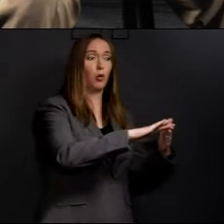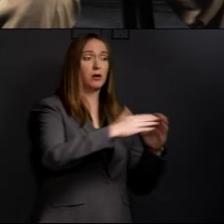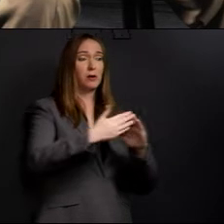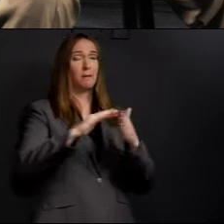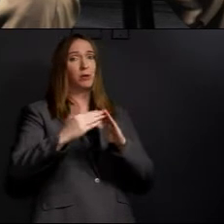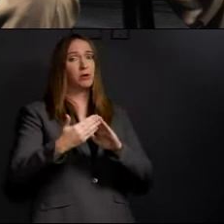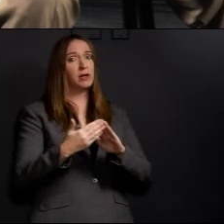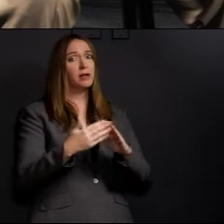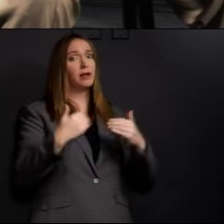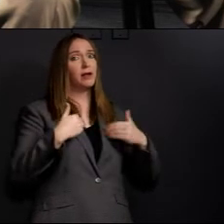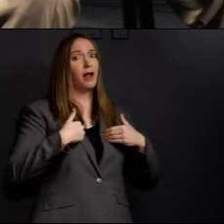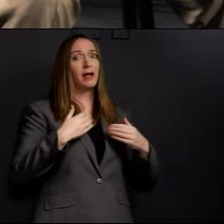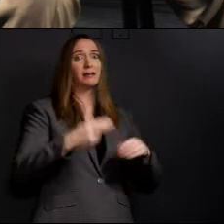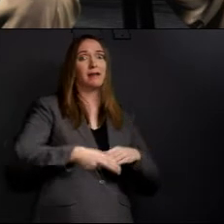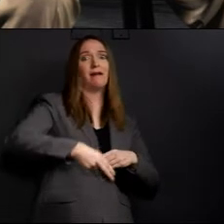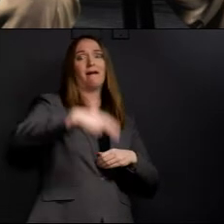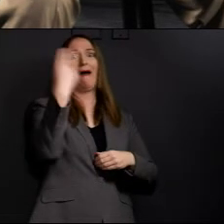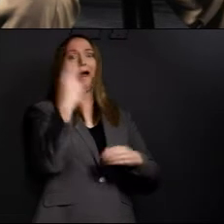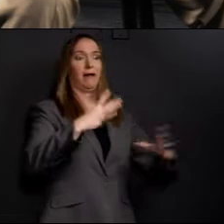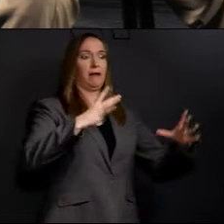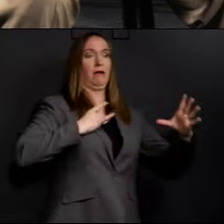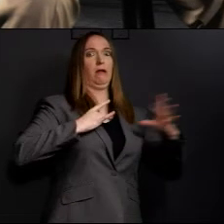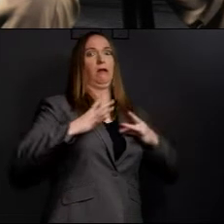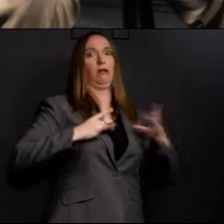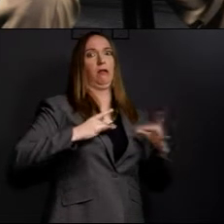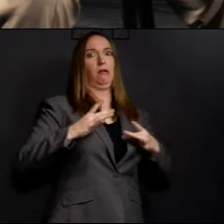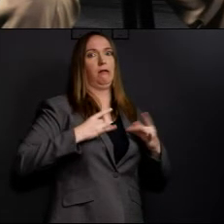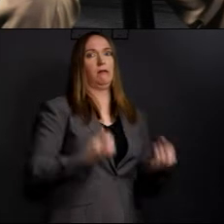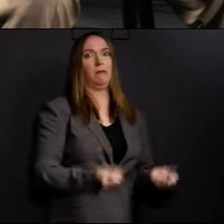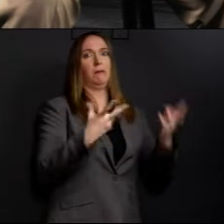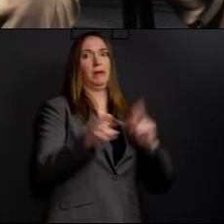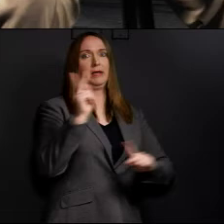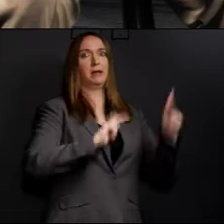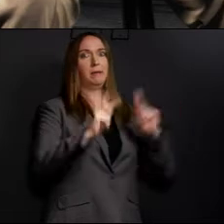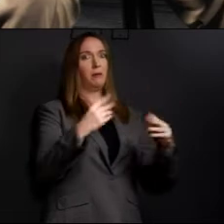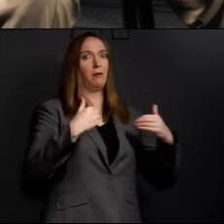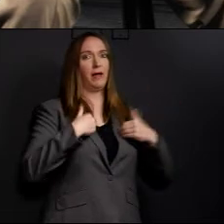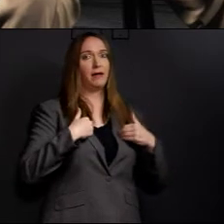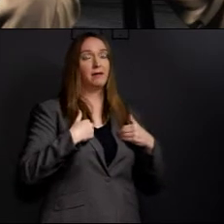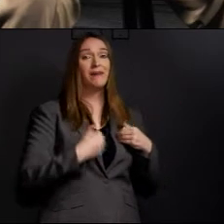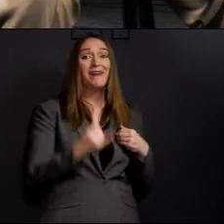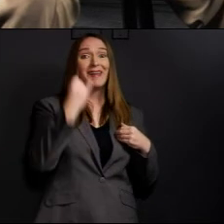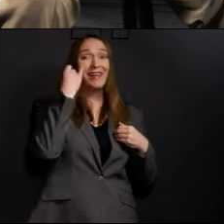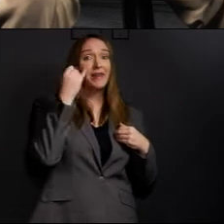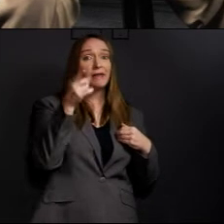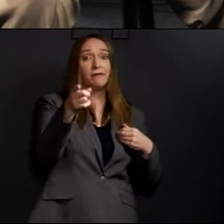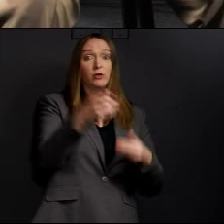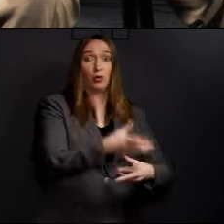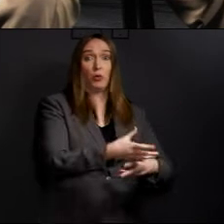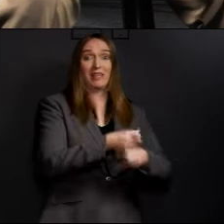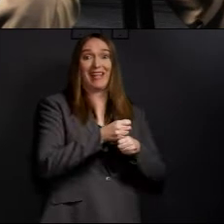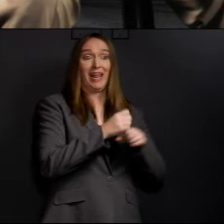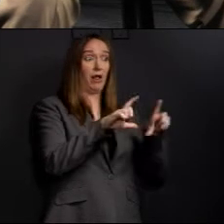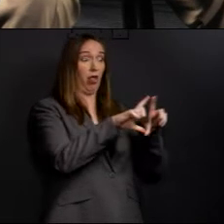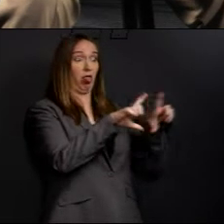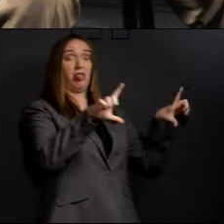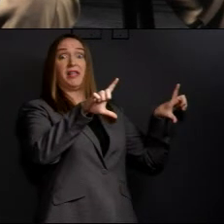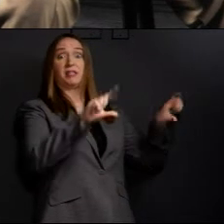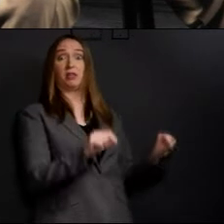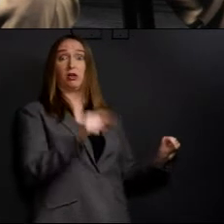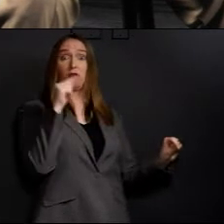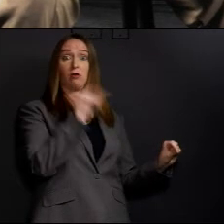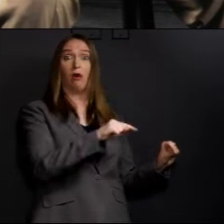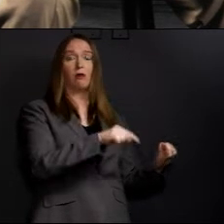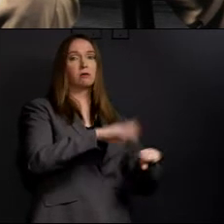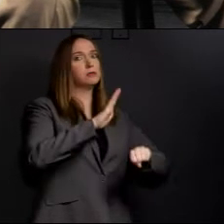no later than the 14th of April. So if you get one, pay attention. It's very serious. We also have another flyer that's been